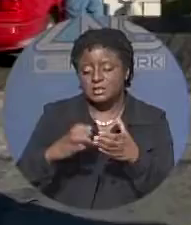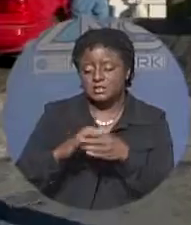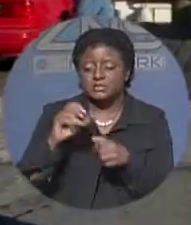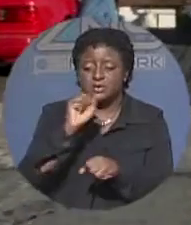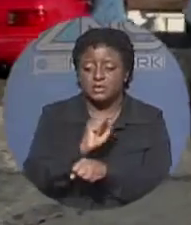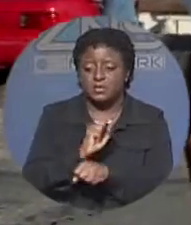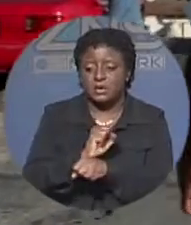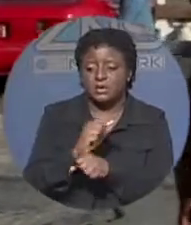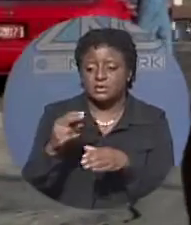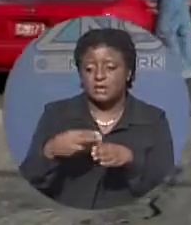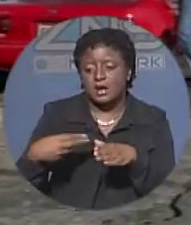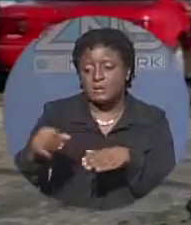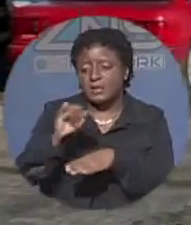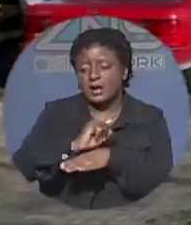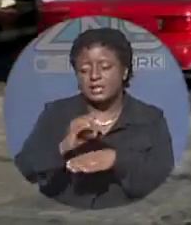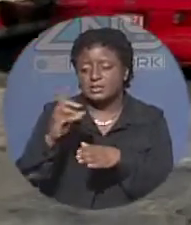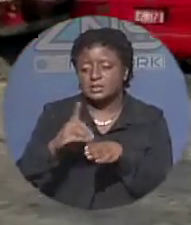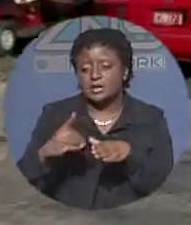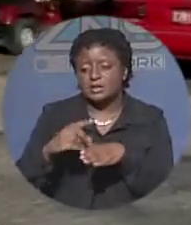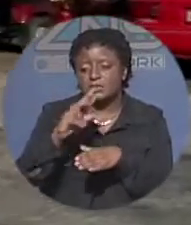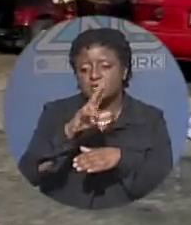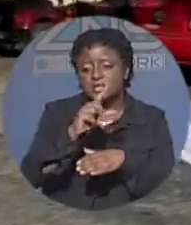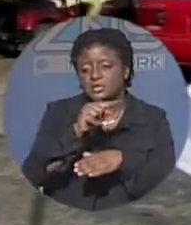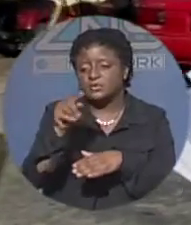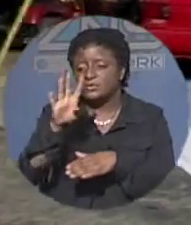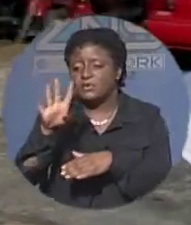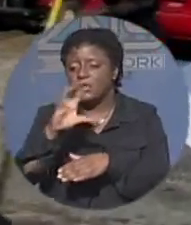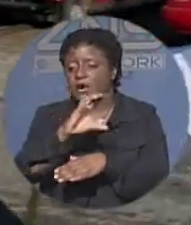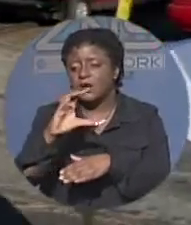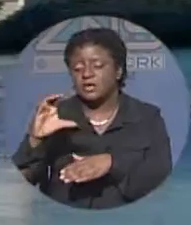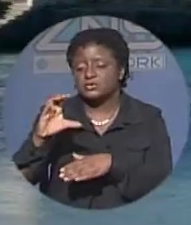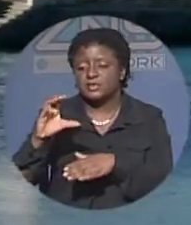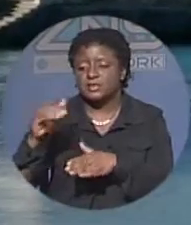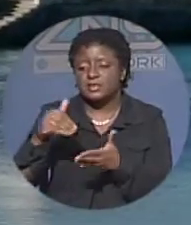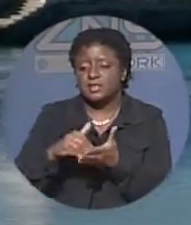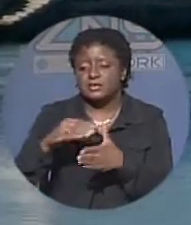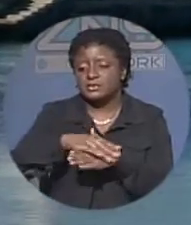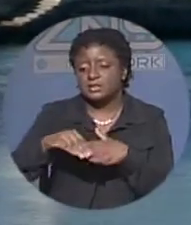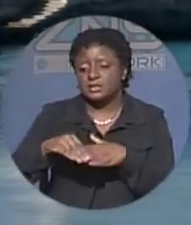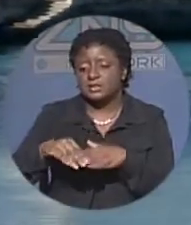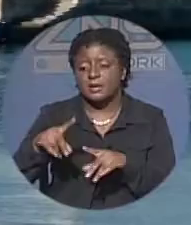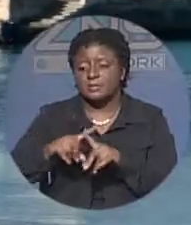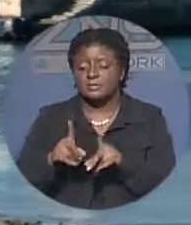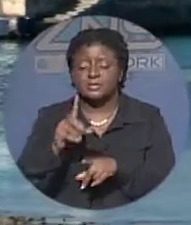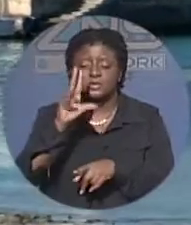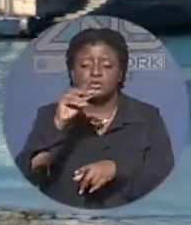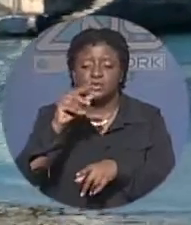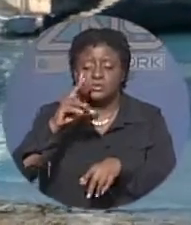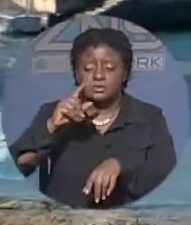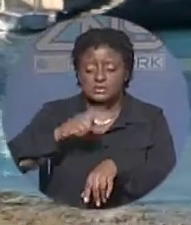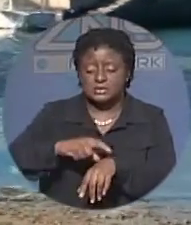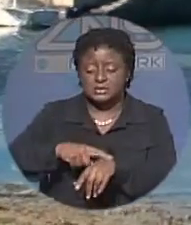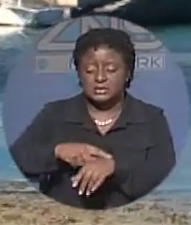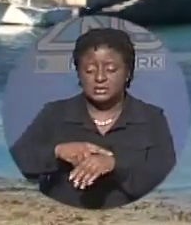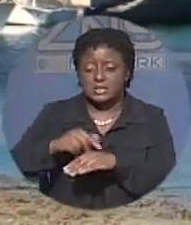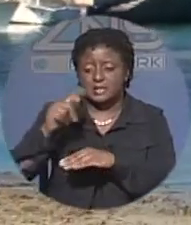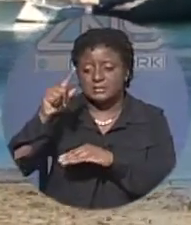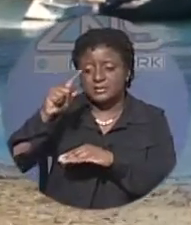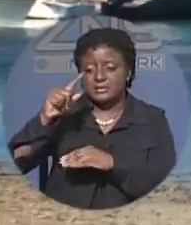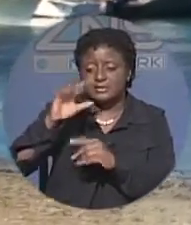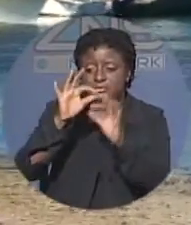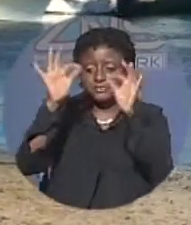island dock is between three to four hundred thousand dollars however there's no time frame as to when the upgrades will be made